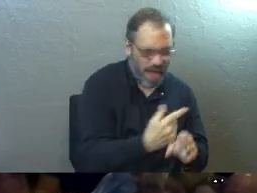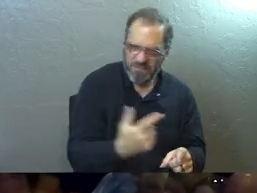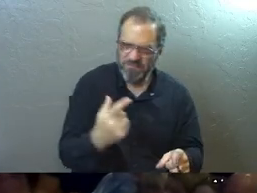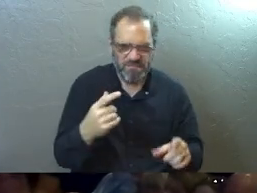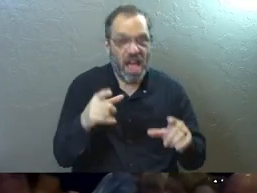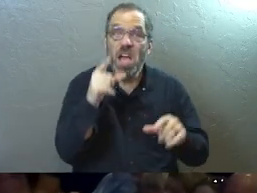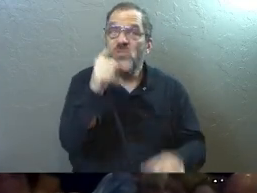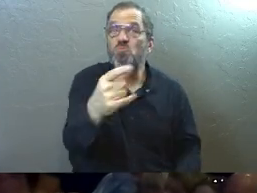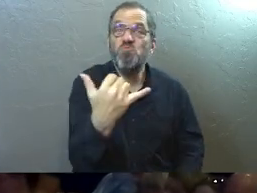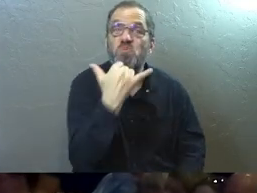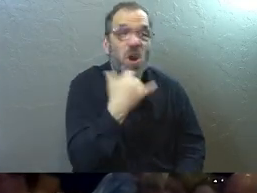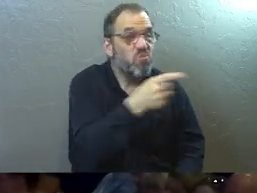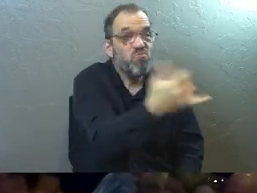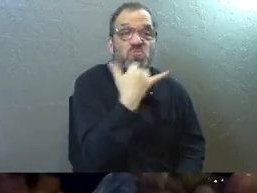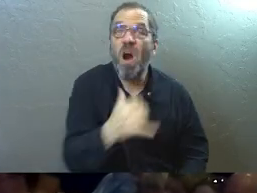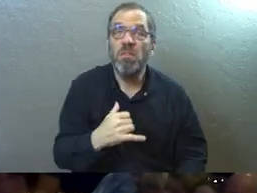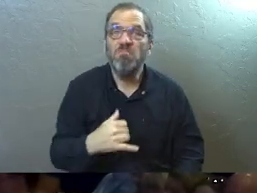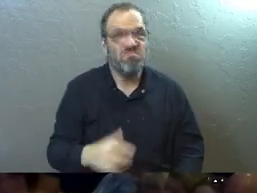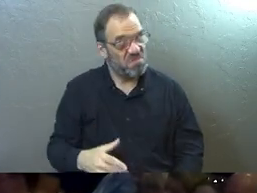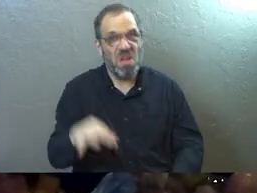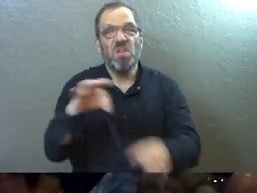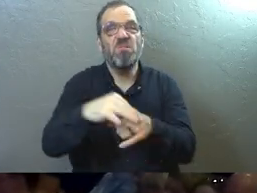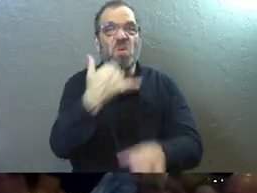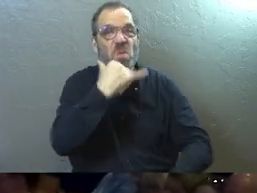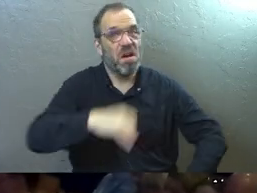vote right. And you're wrong and you're going to vote wrong.